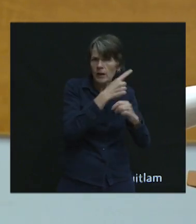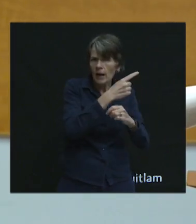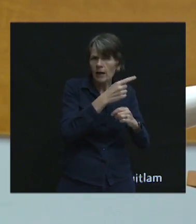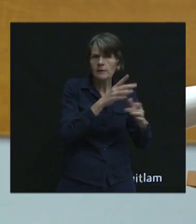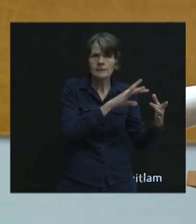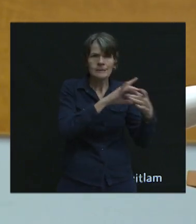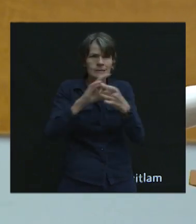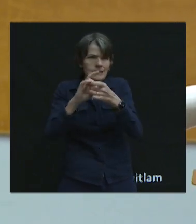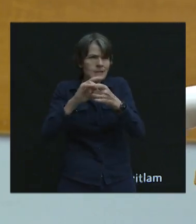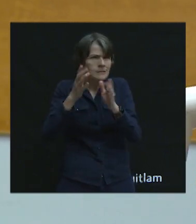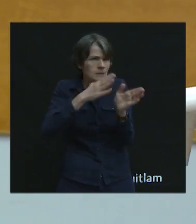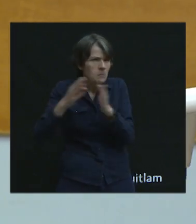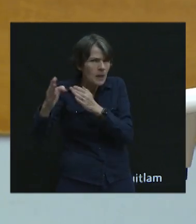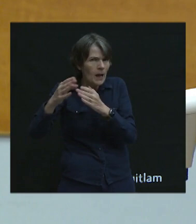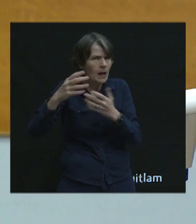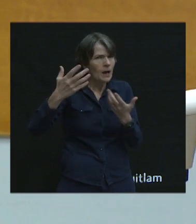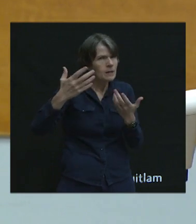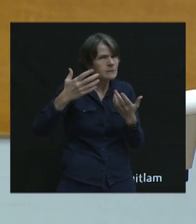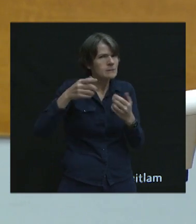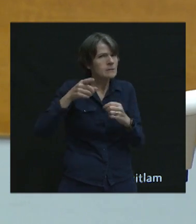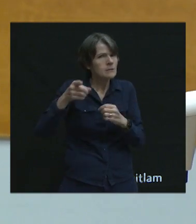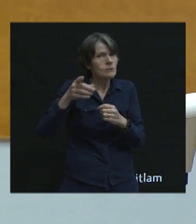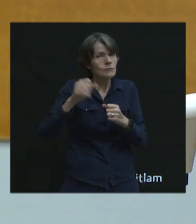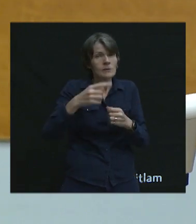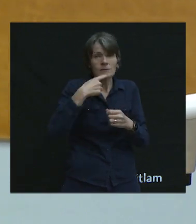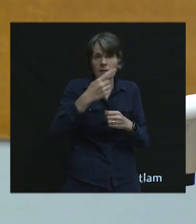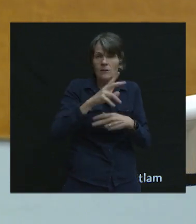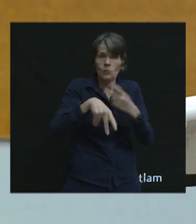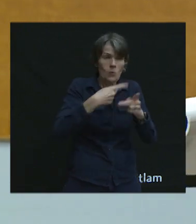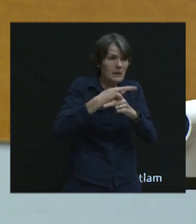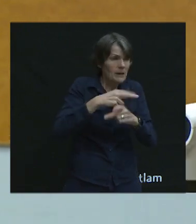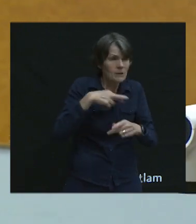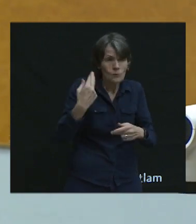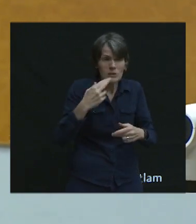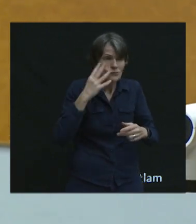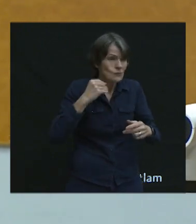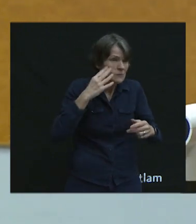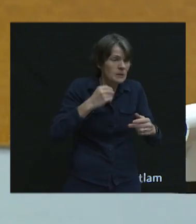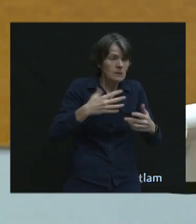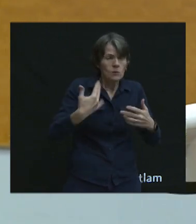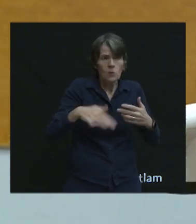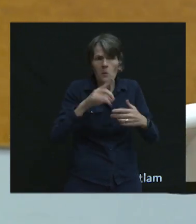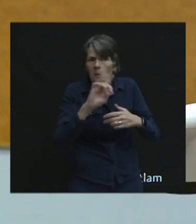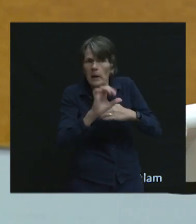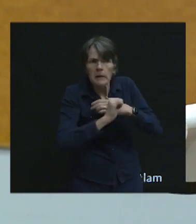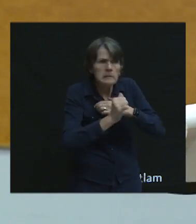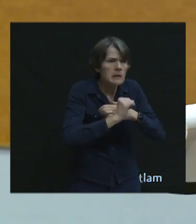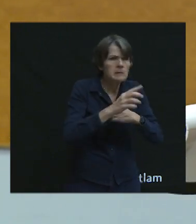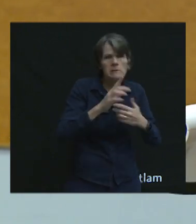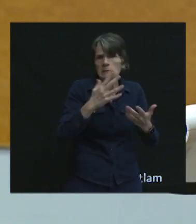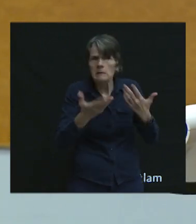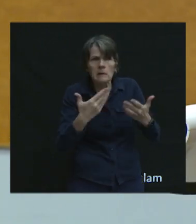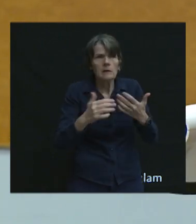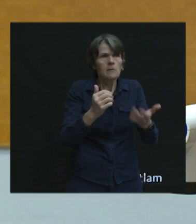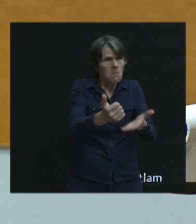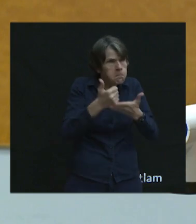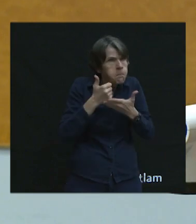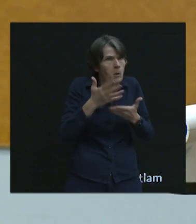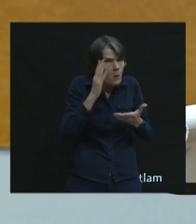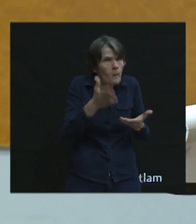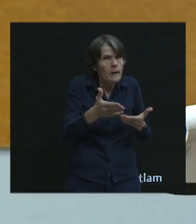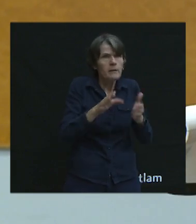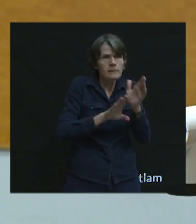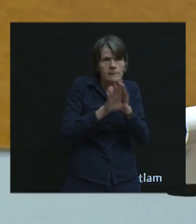Strategic Transportation Plan. And in there, you can tell us the types of risks that you're experiencing and where they're located. That's going to help us a lot to